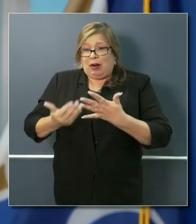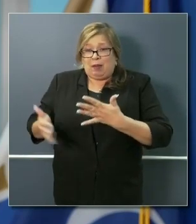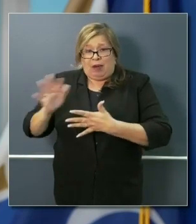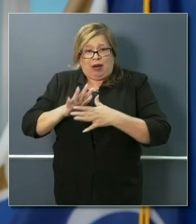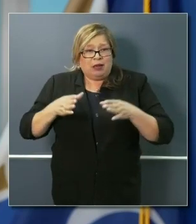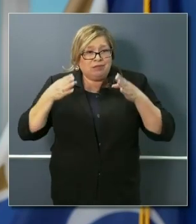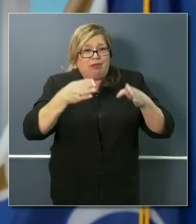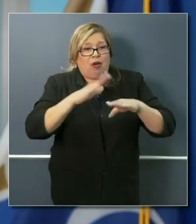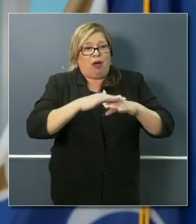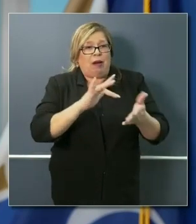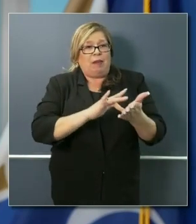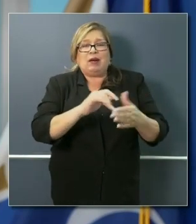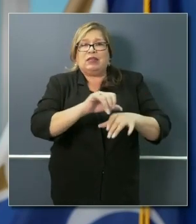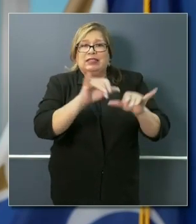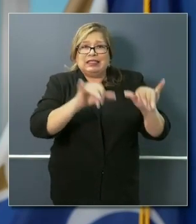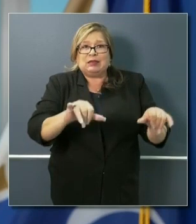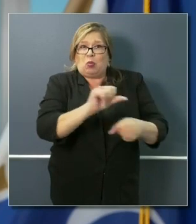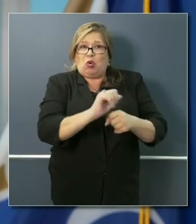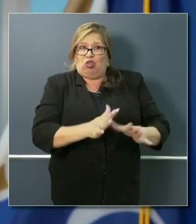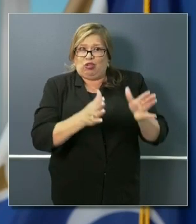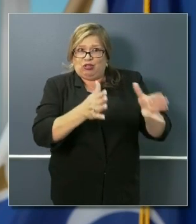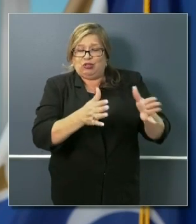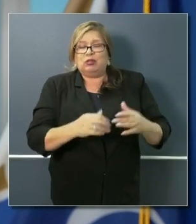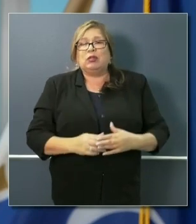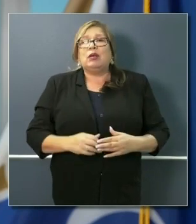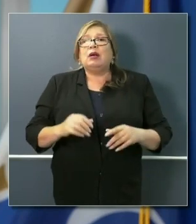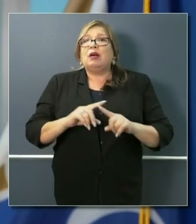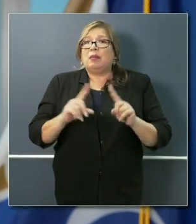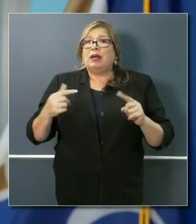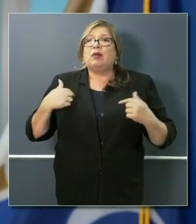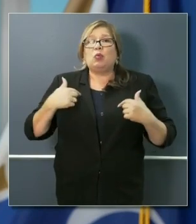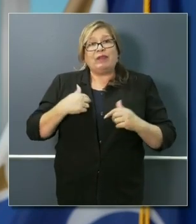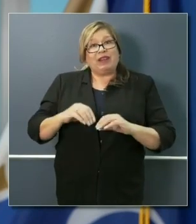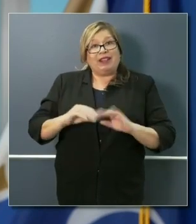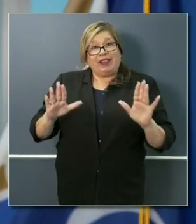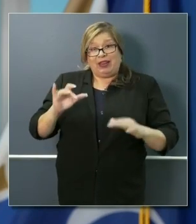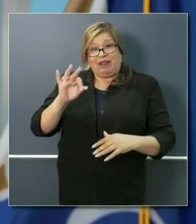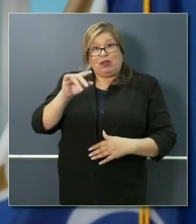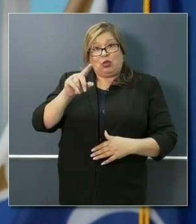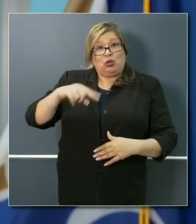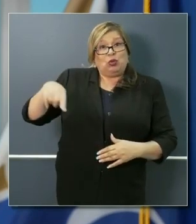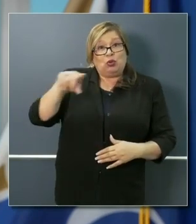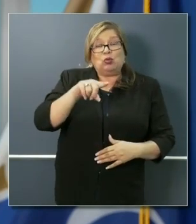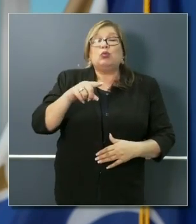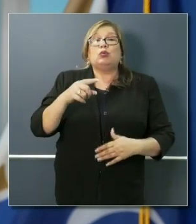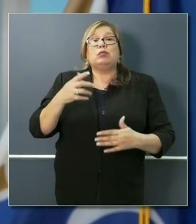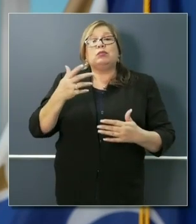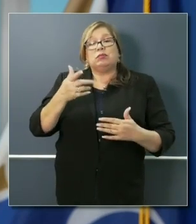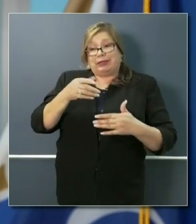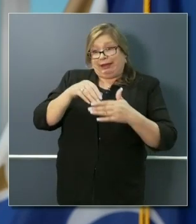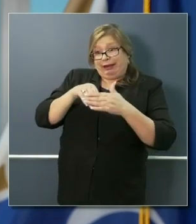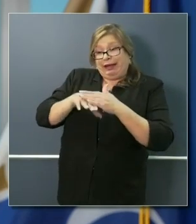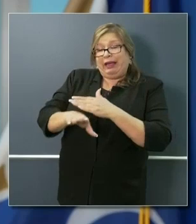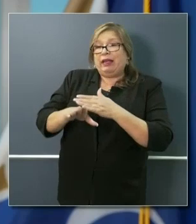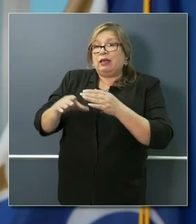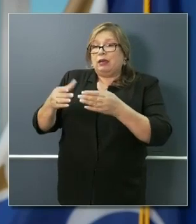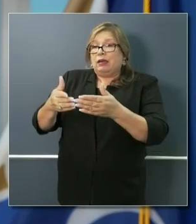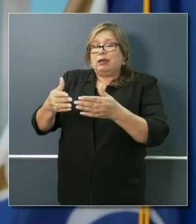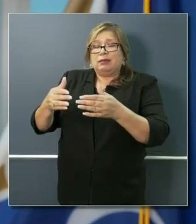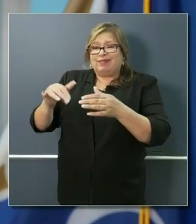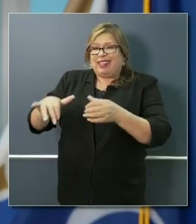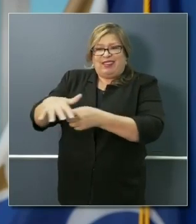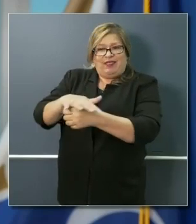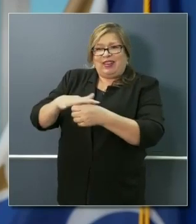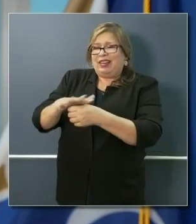in the state of California. But we have been very clear that if you are going into an environment where physical